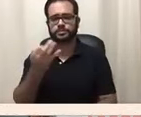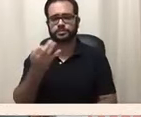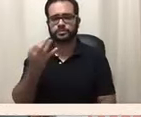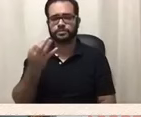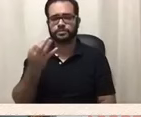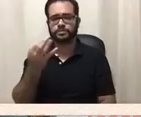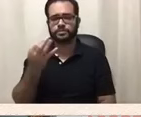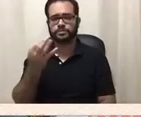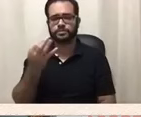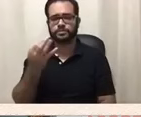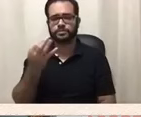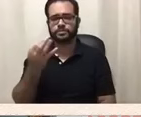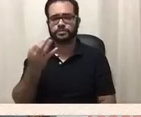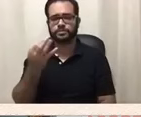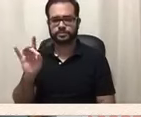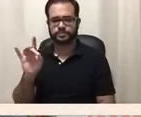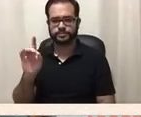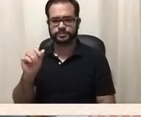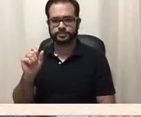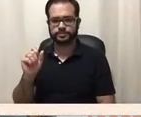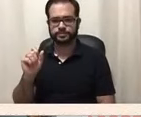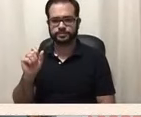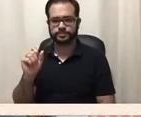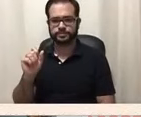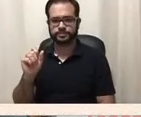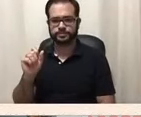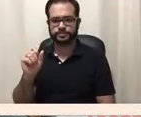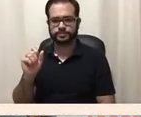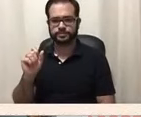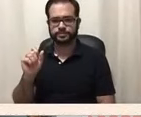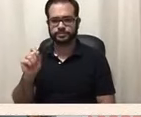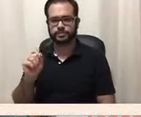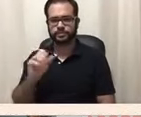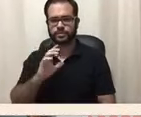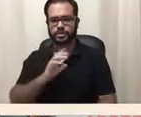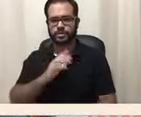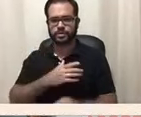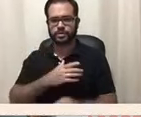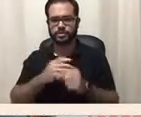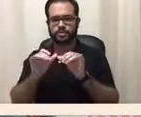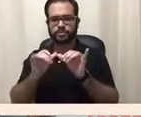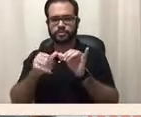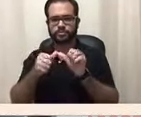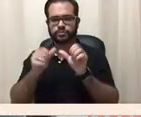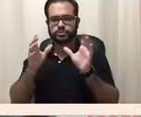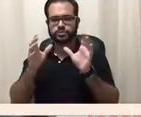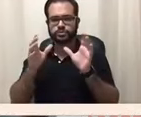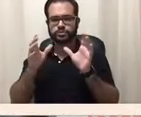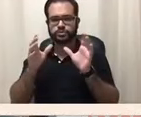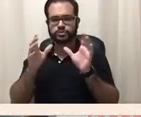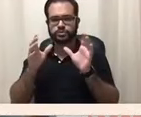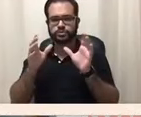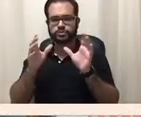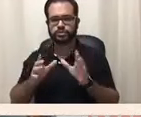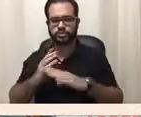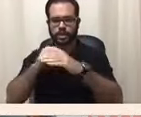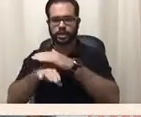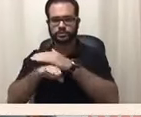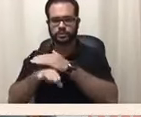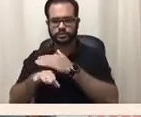barriers act of 1968 was